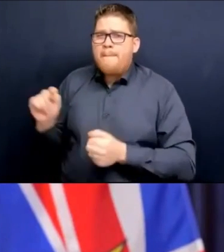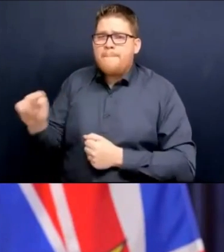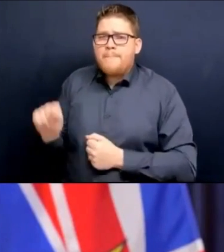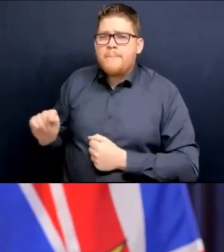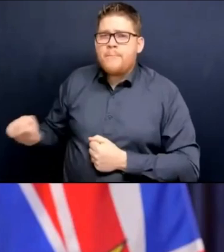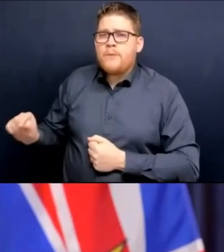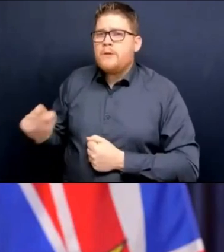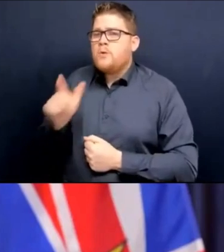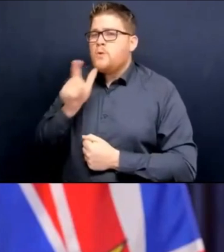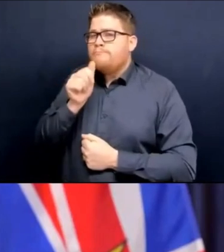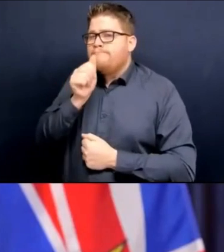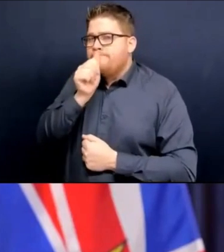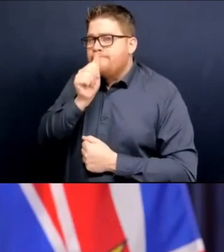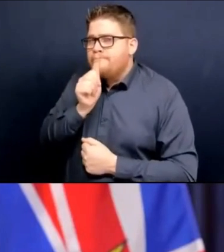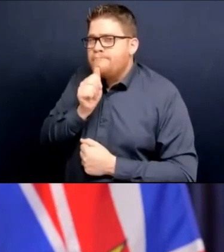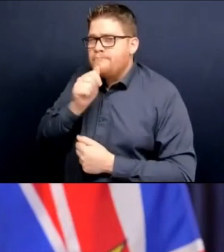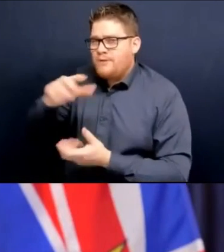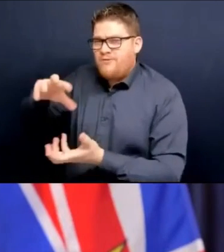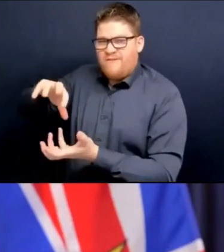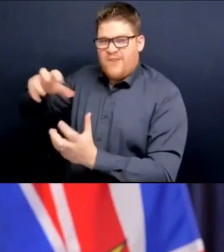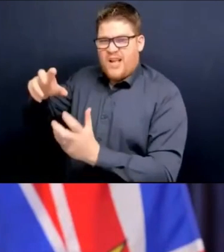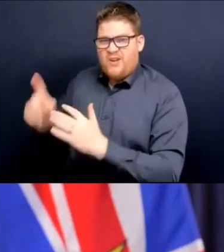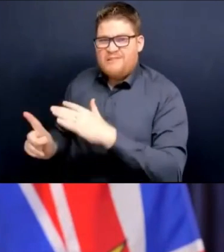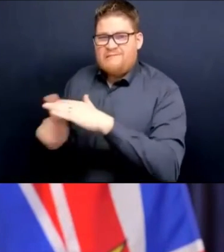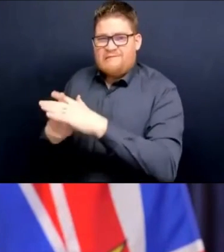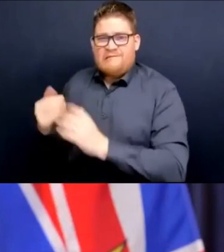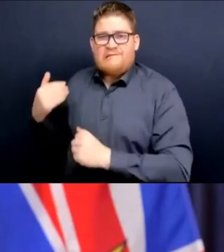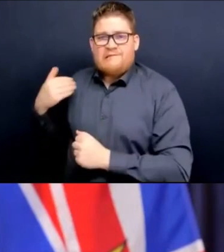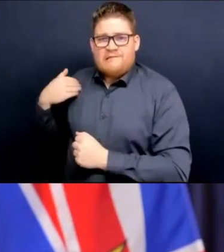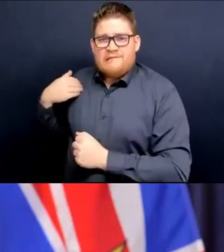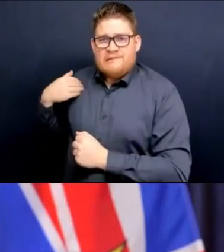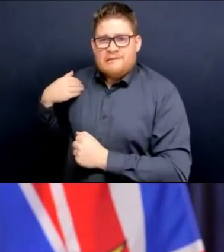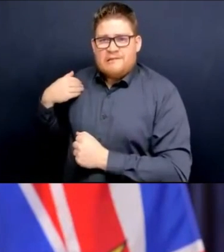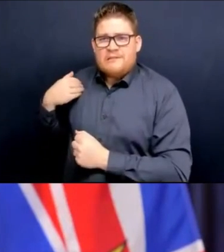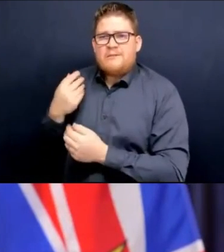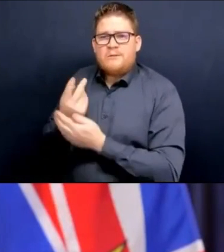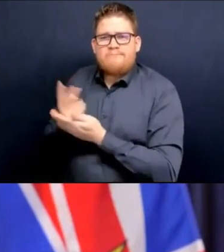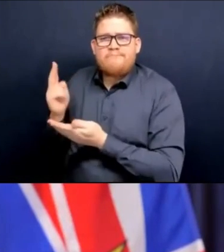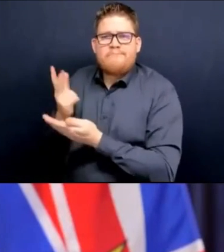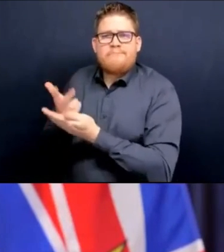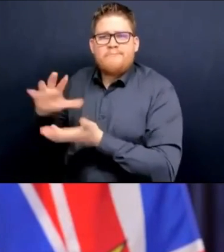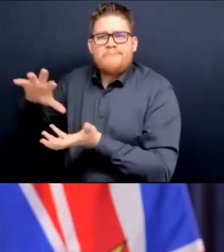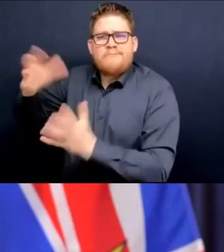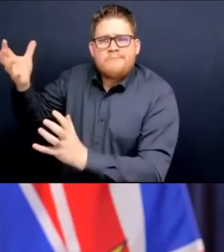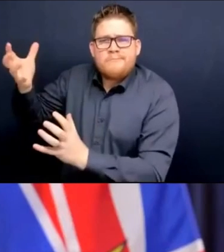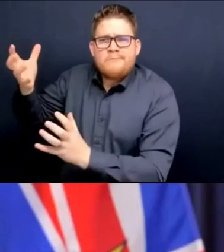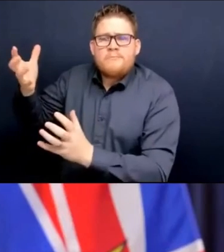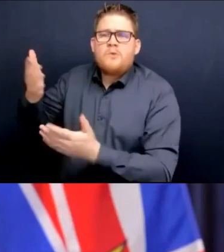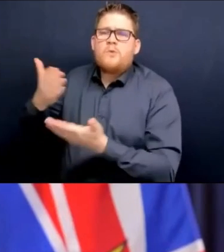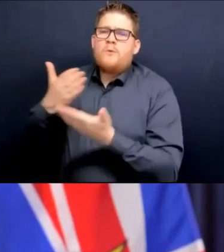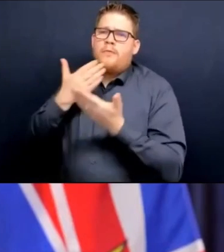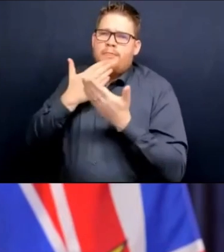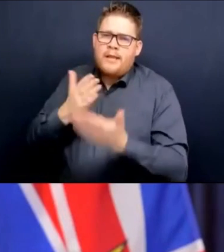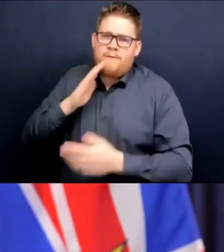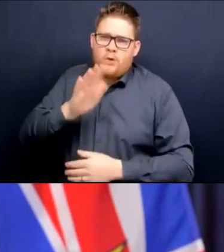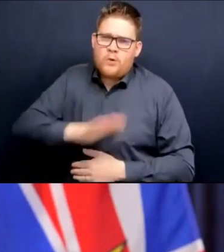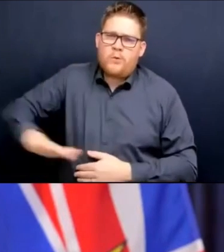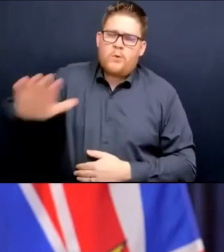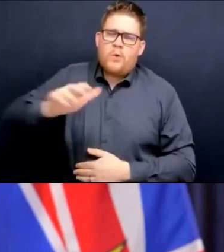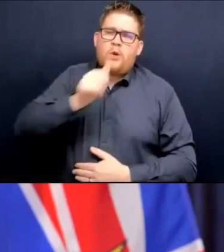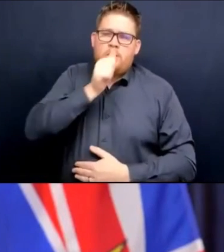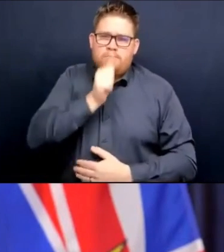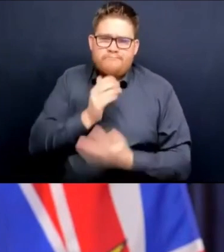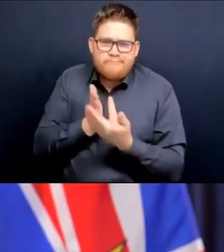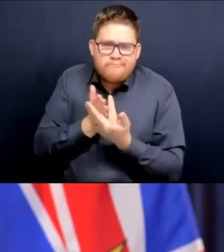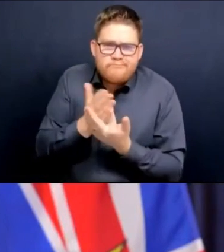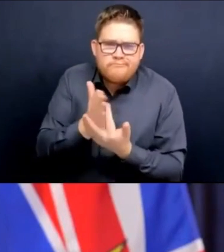as well. We can agree to disagree, but we should not be disagreeable. I believe all British Columbians have gone through tremendous times